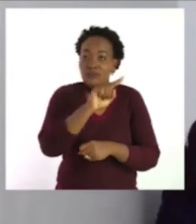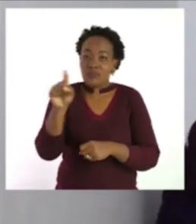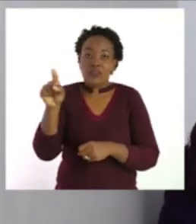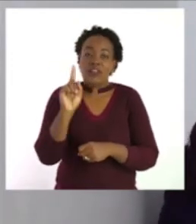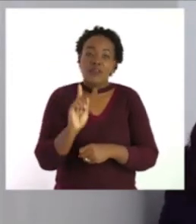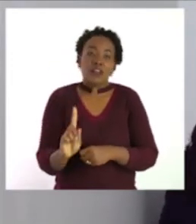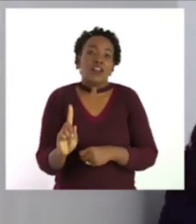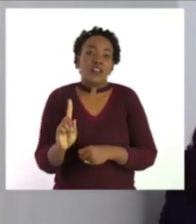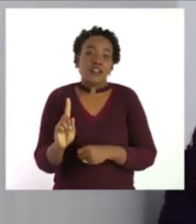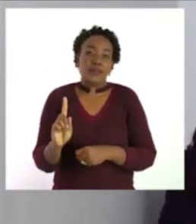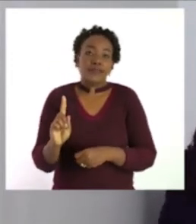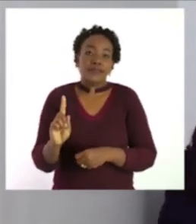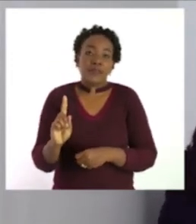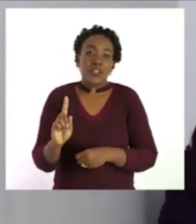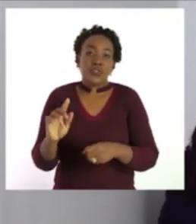whole.